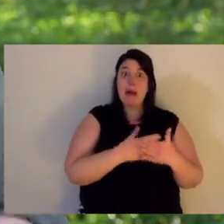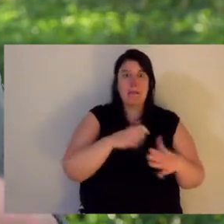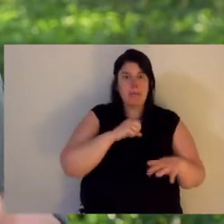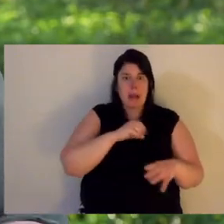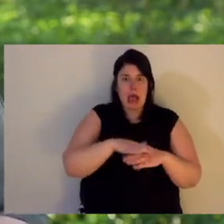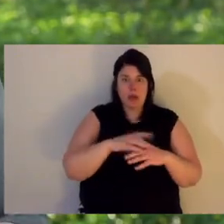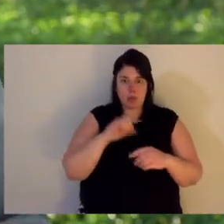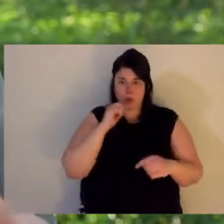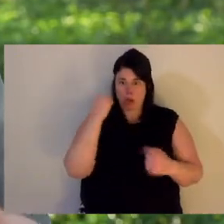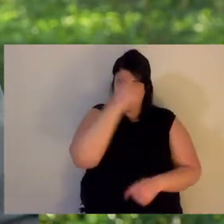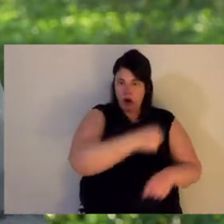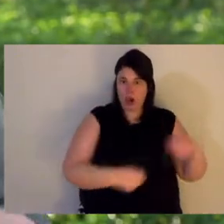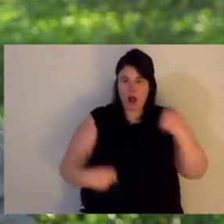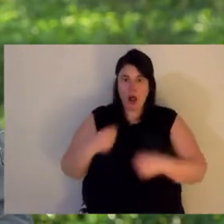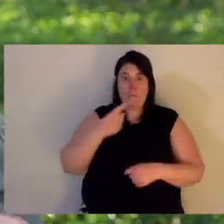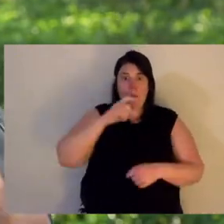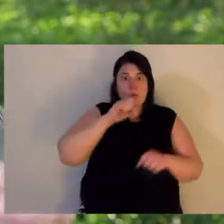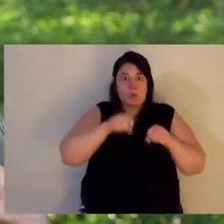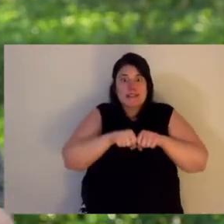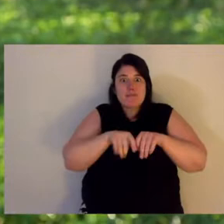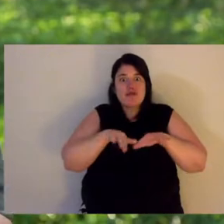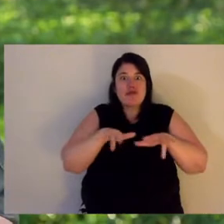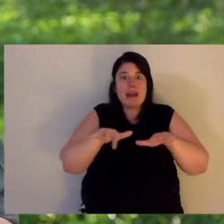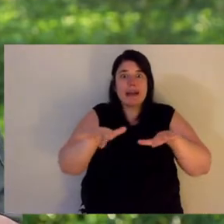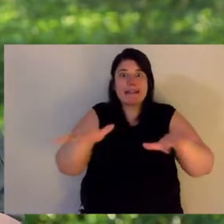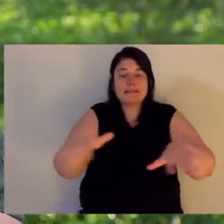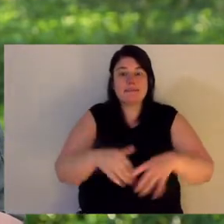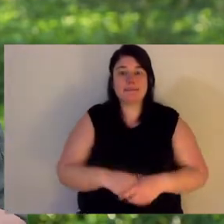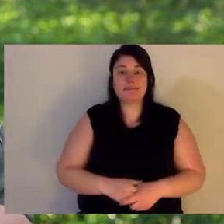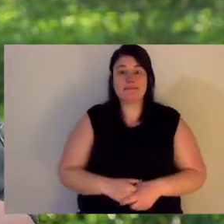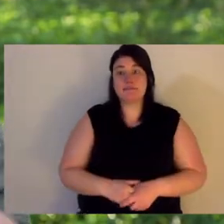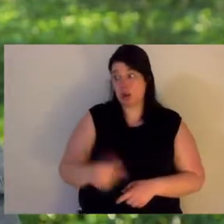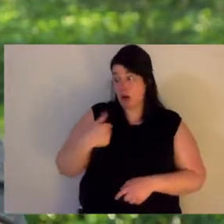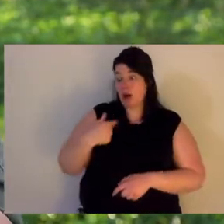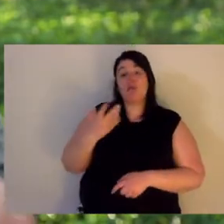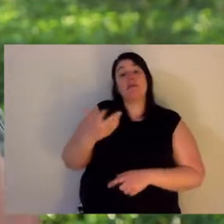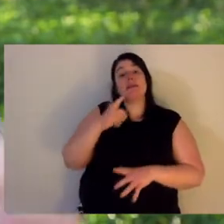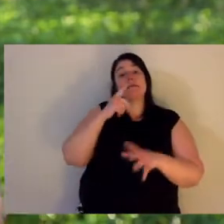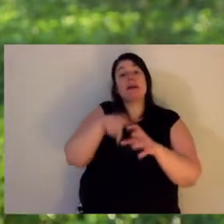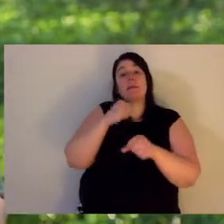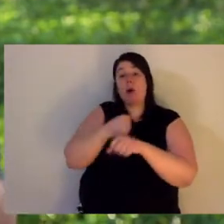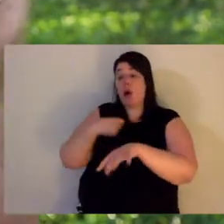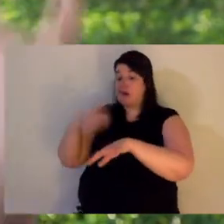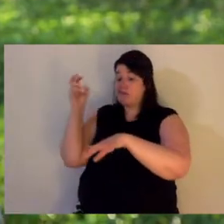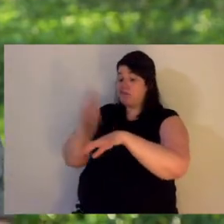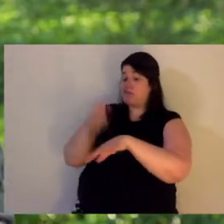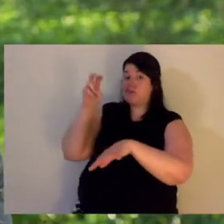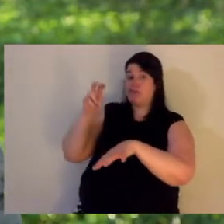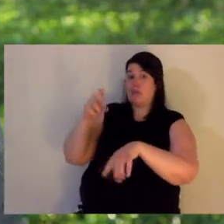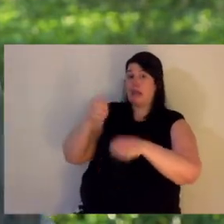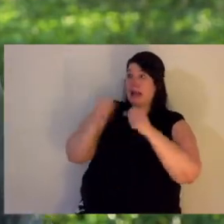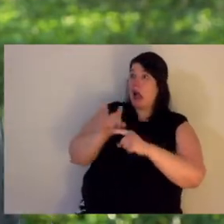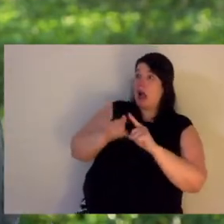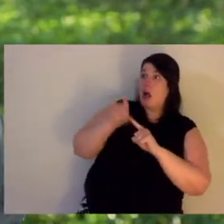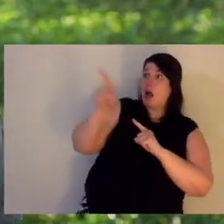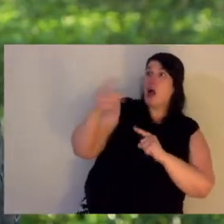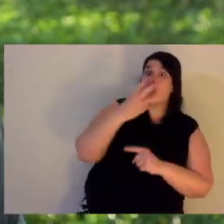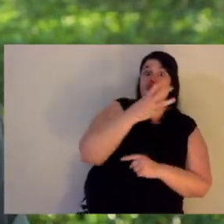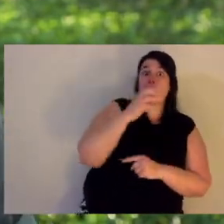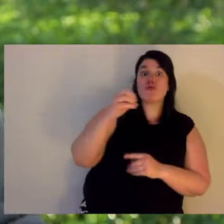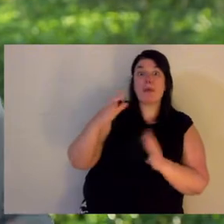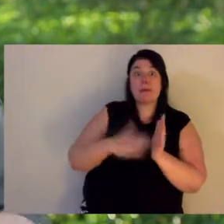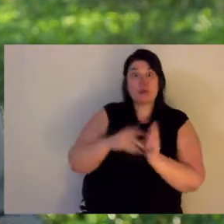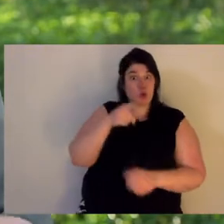There are some spiders that can be easily mistaken for funnel webs. But I don't want you to try and do that. If you get bitten by a spider, you go to hospital.